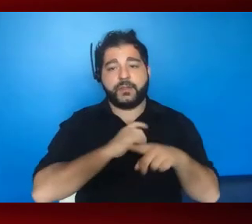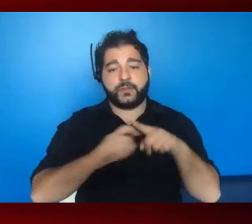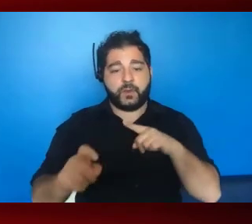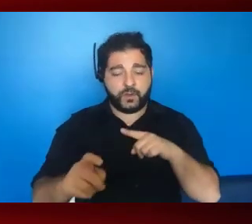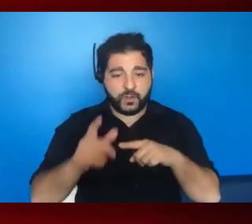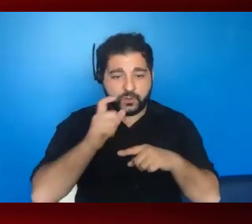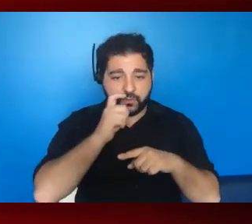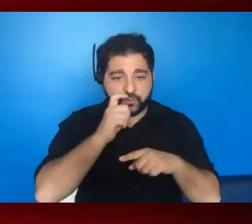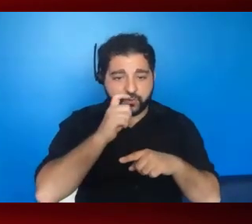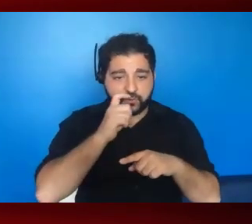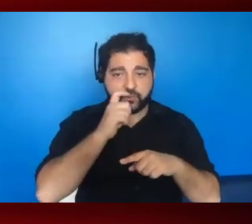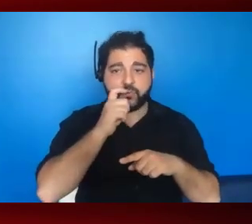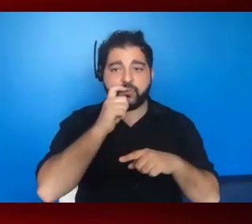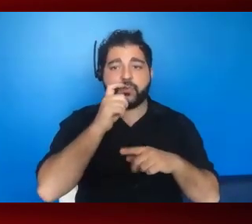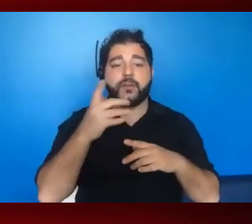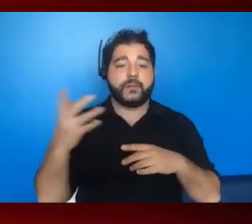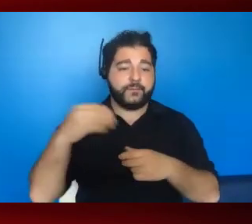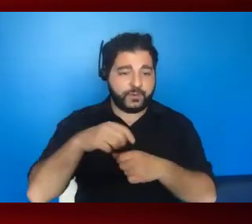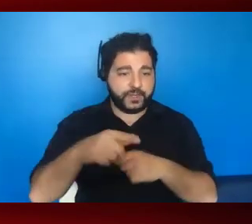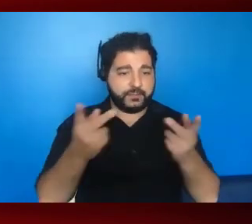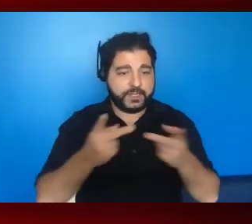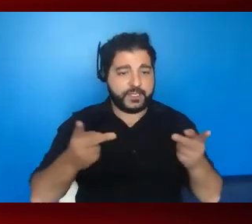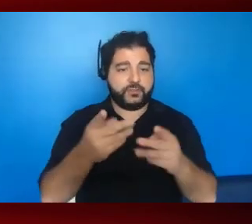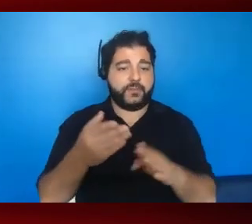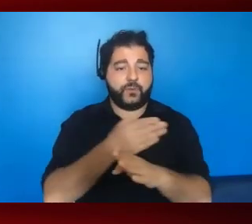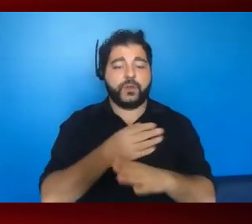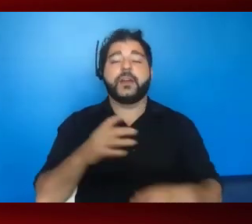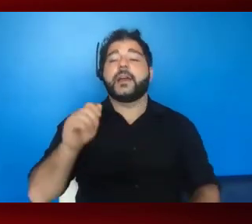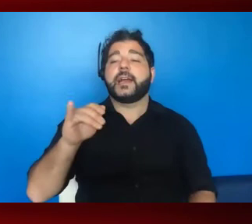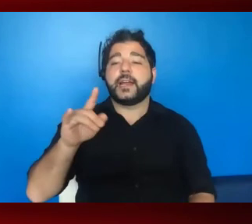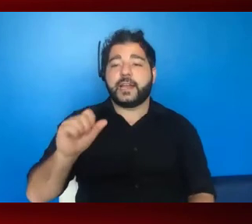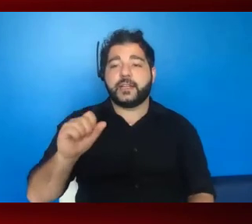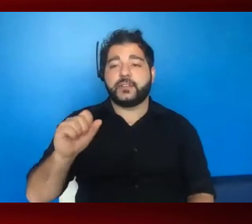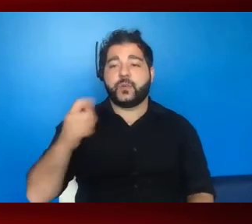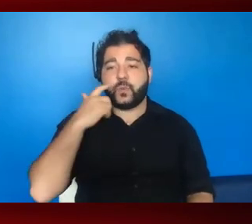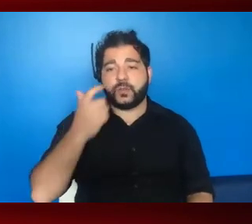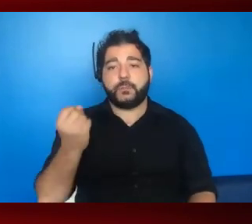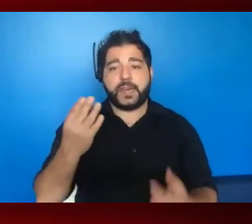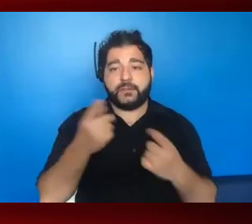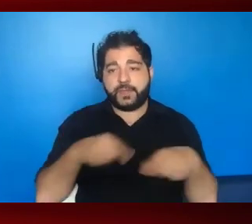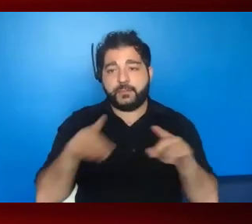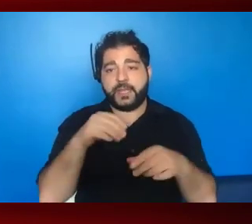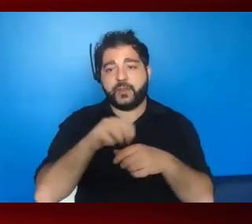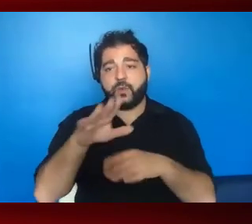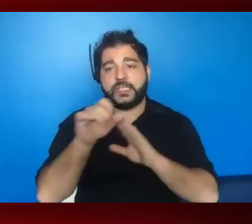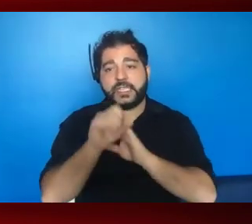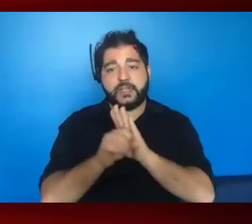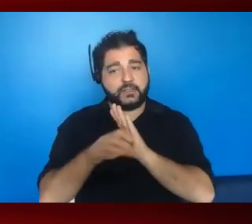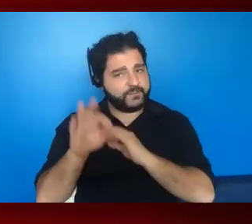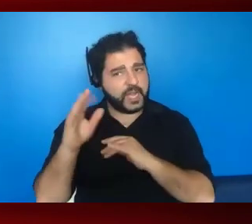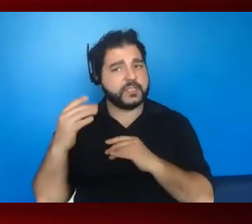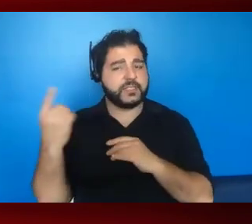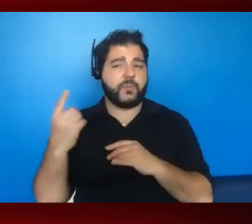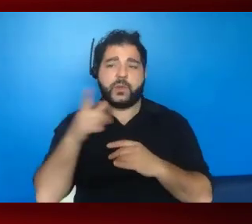been, um, in this position before in at AIDS watch before many of them in your state. So find somebody in your state that might know,